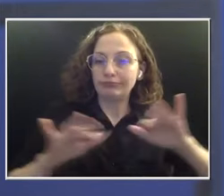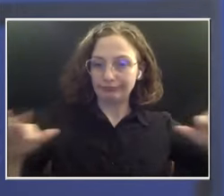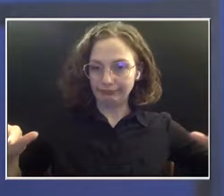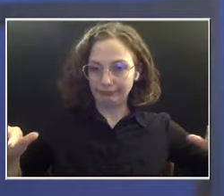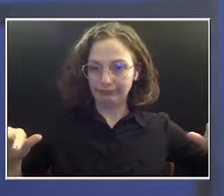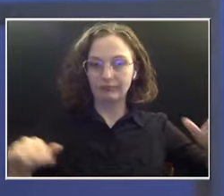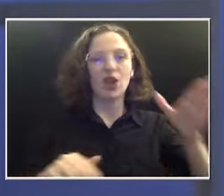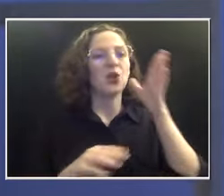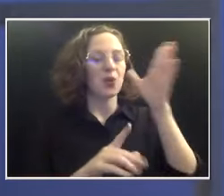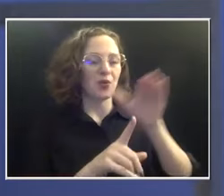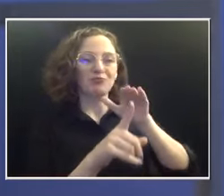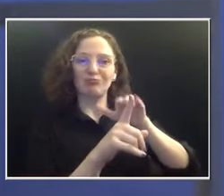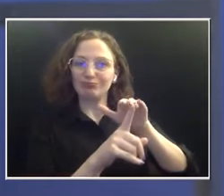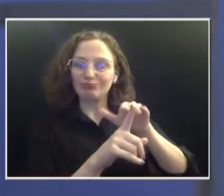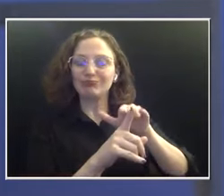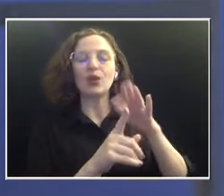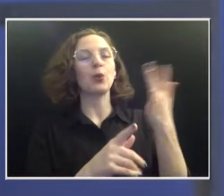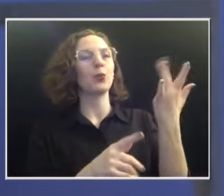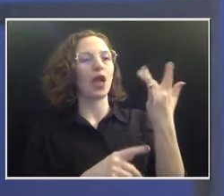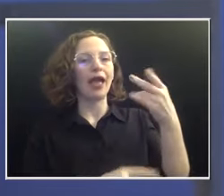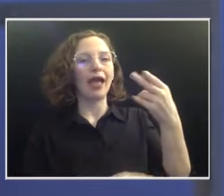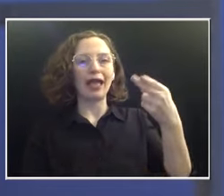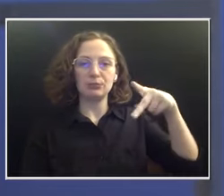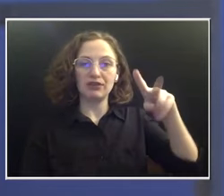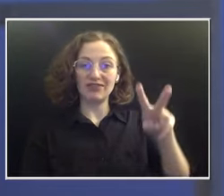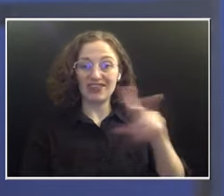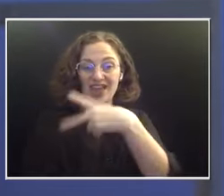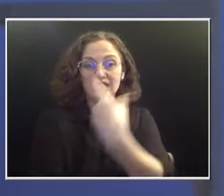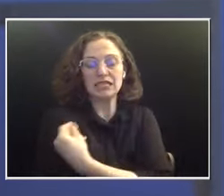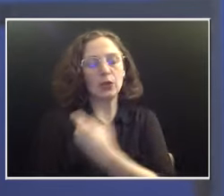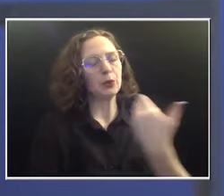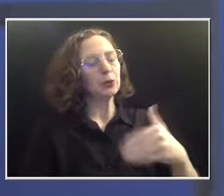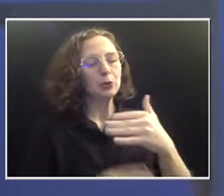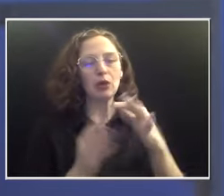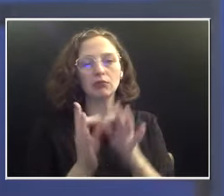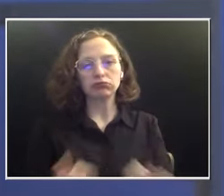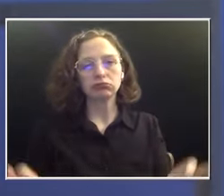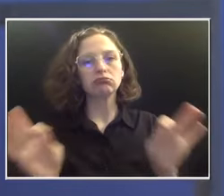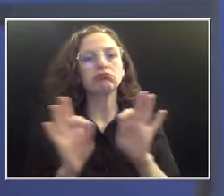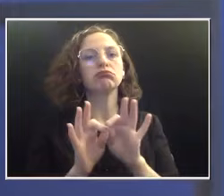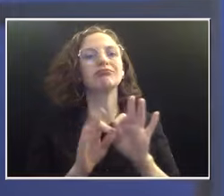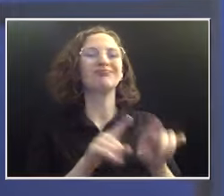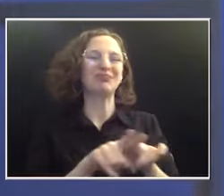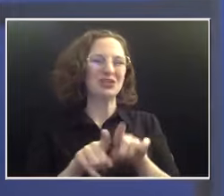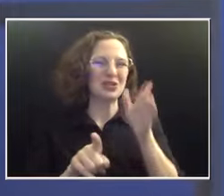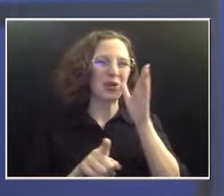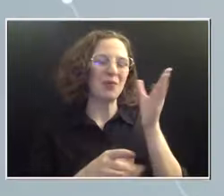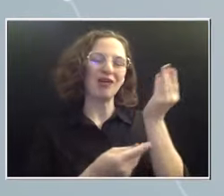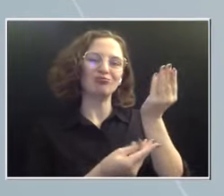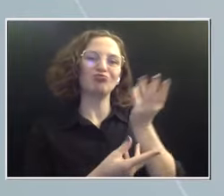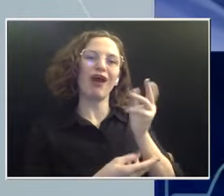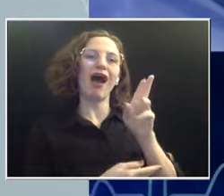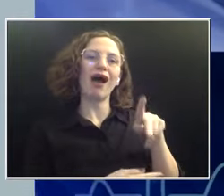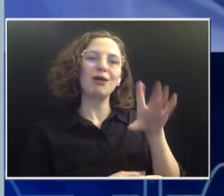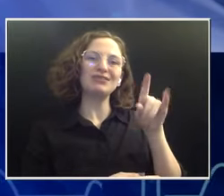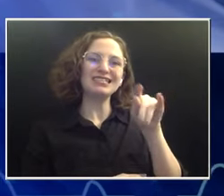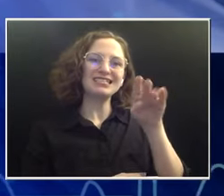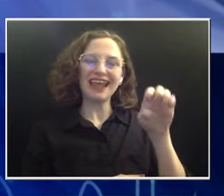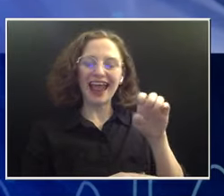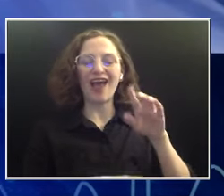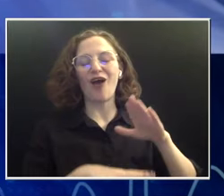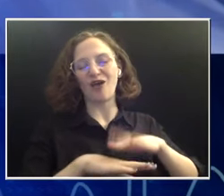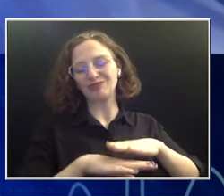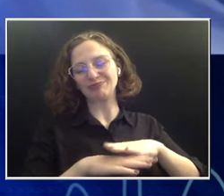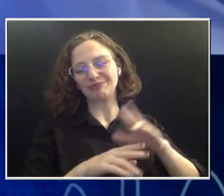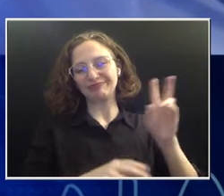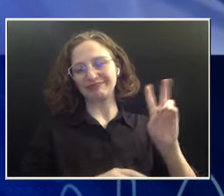of the HPV vaccine. Plus, we'll get an update on respiratory viruses from Dr. Dana Hawkinson. But first, let's get to our morning